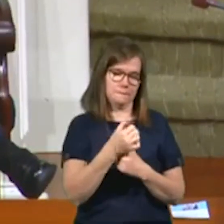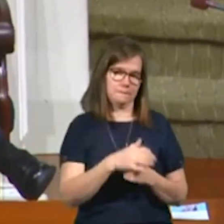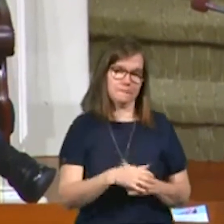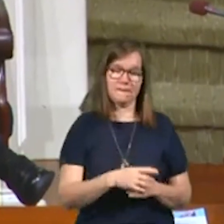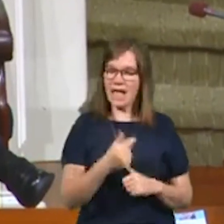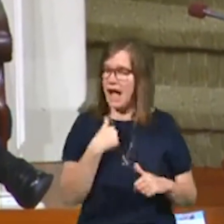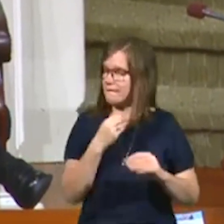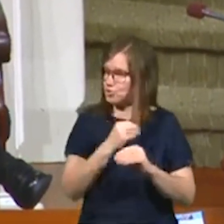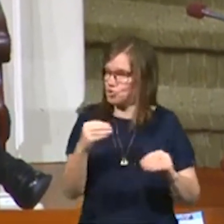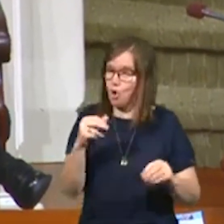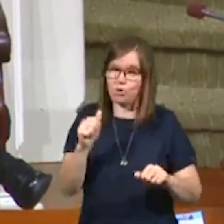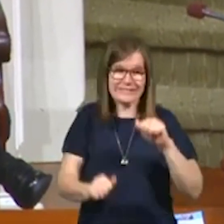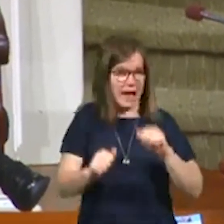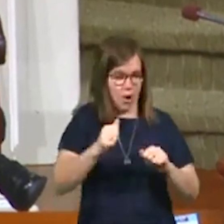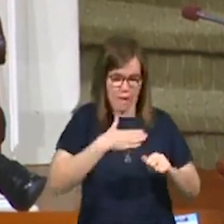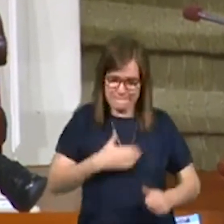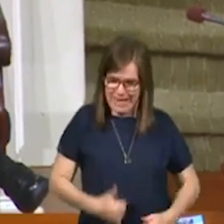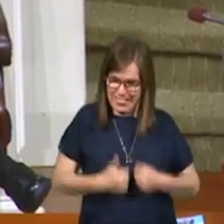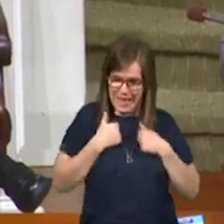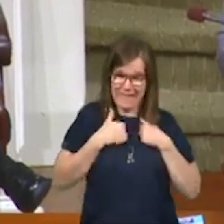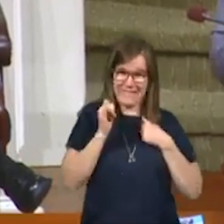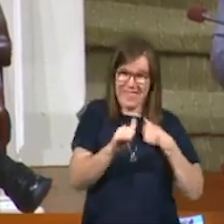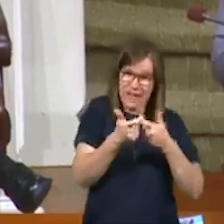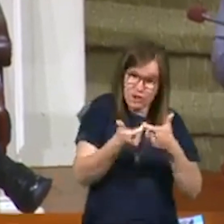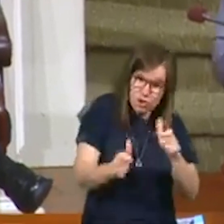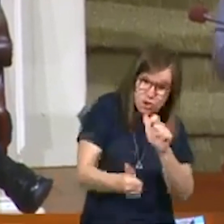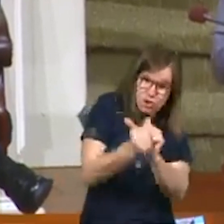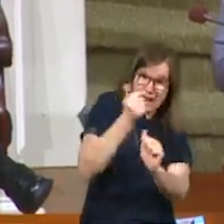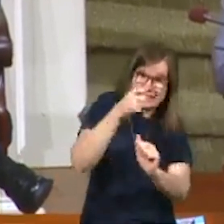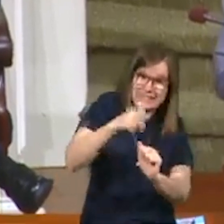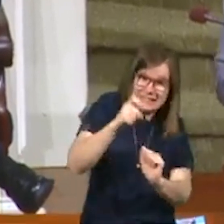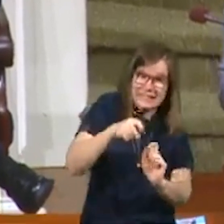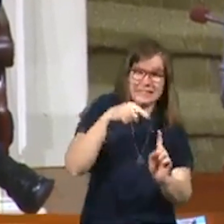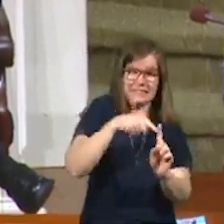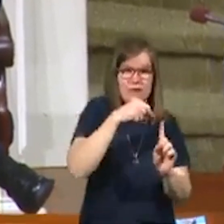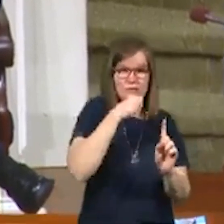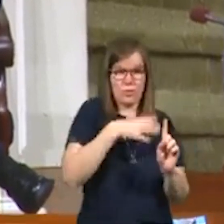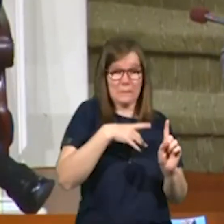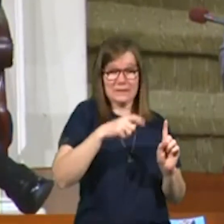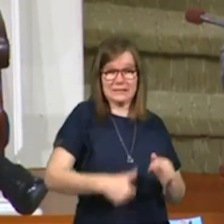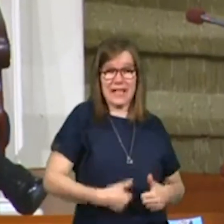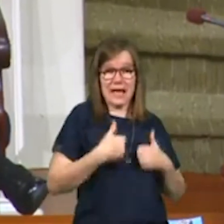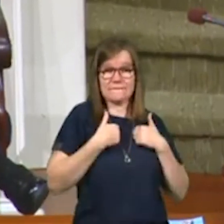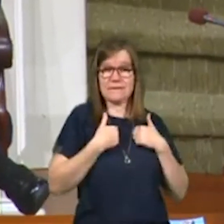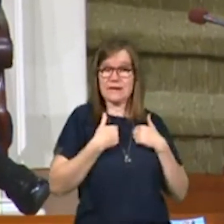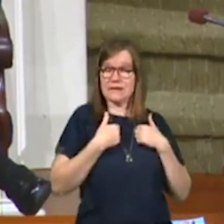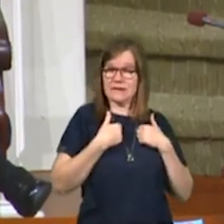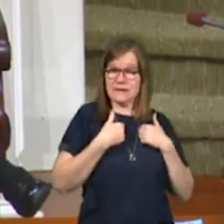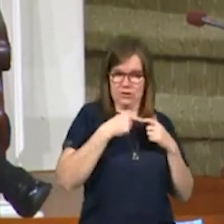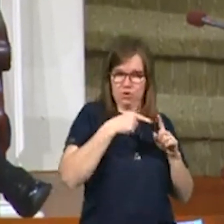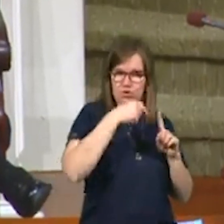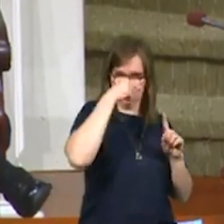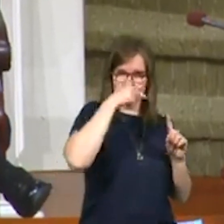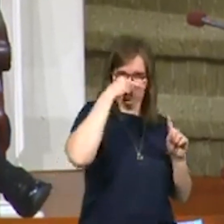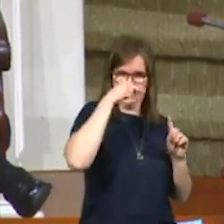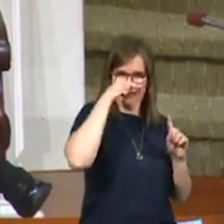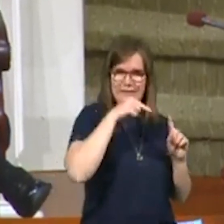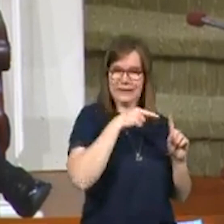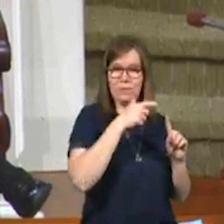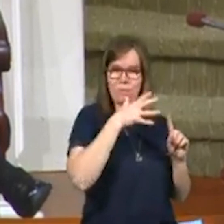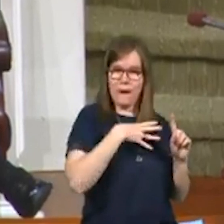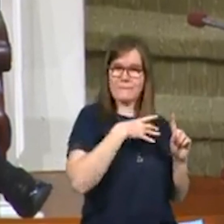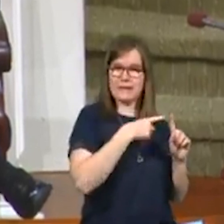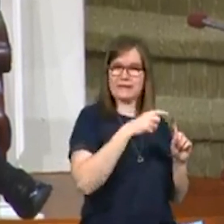I have no doubt in my life. This was the greatest needs, uh, need of this woman's life. This Greek, the Bible points out this